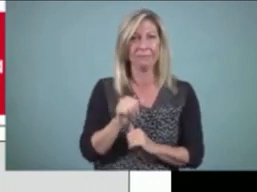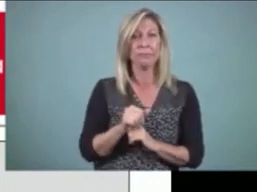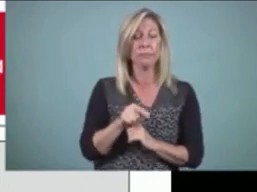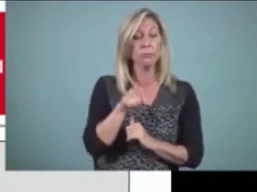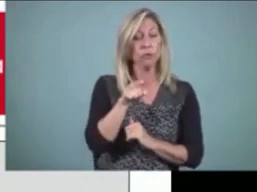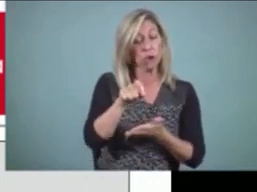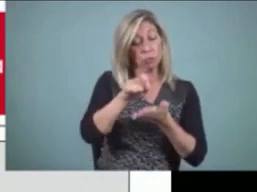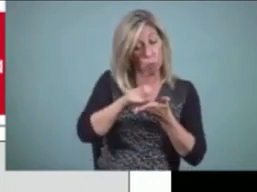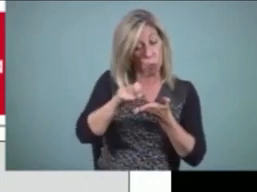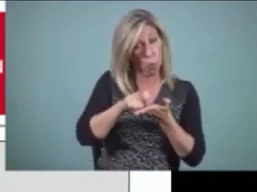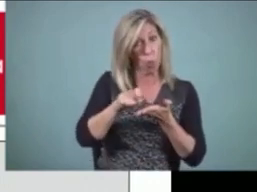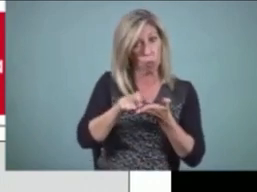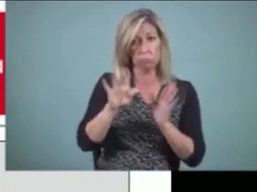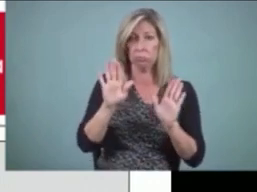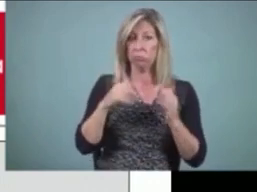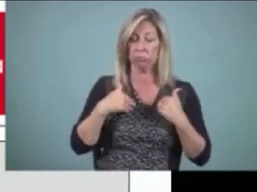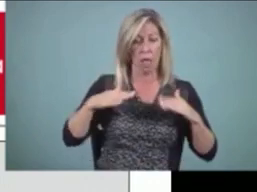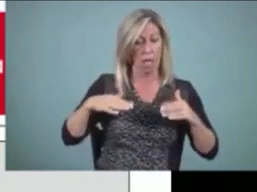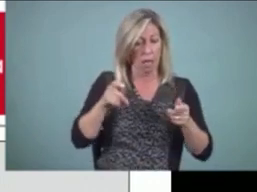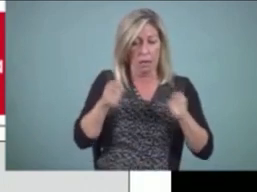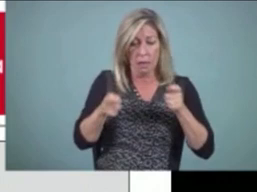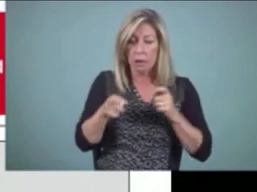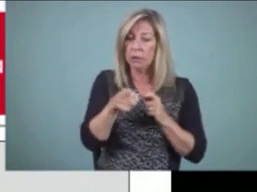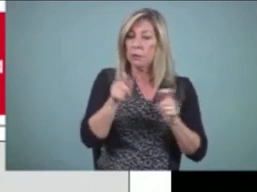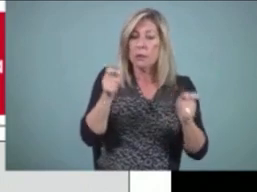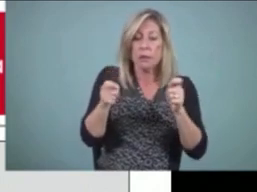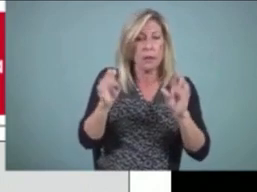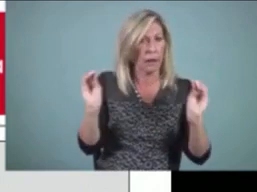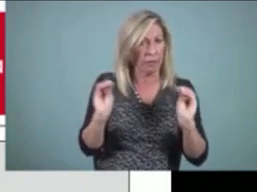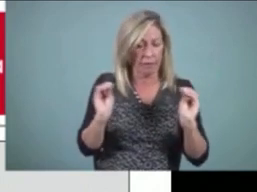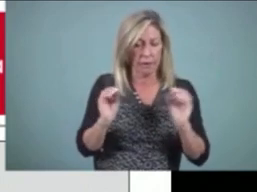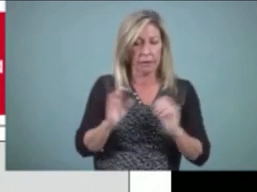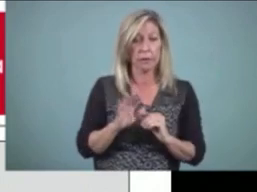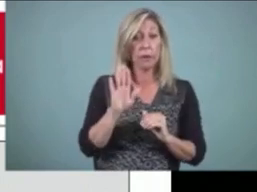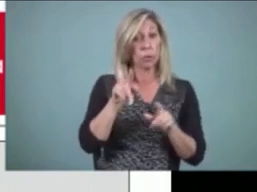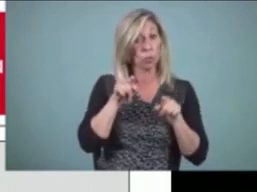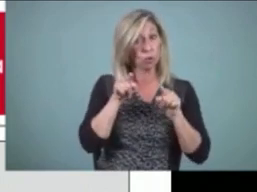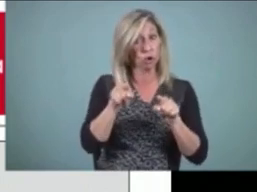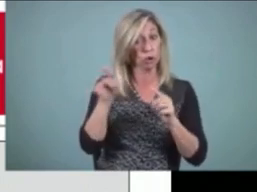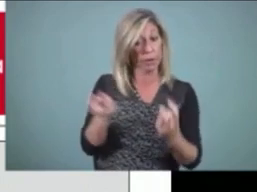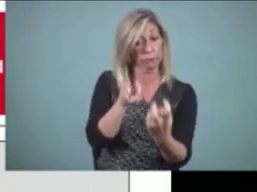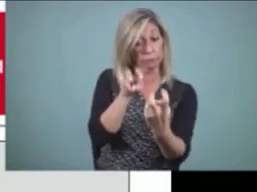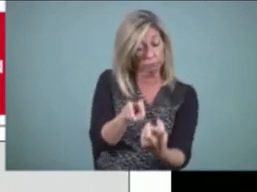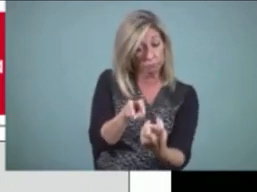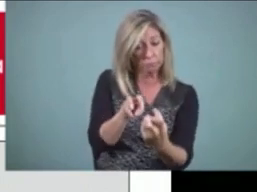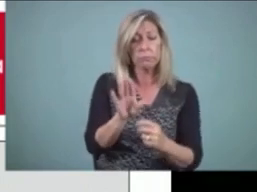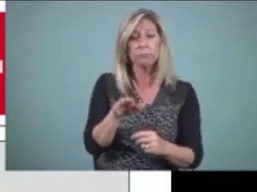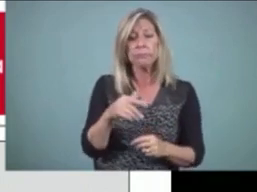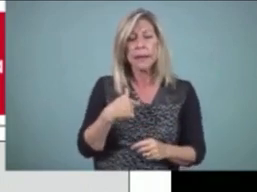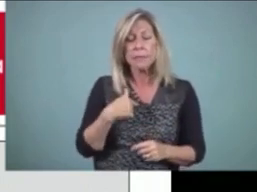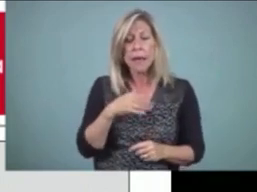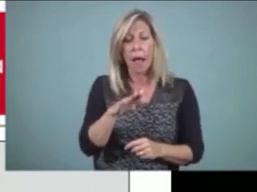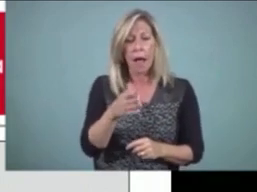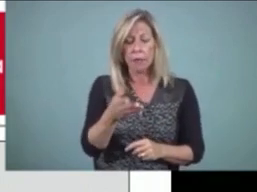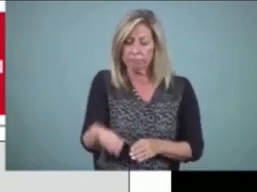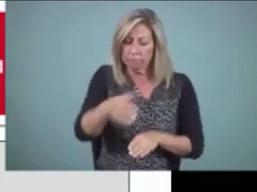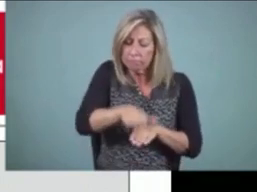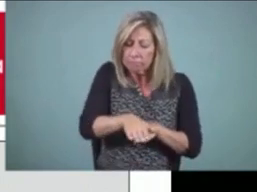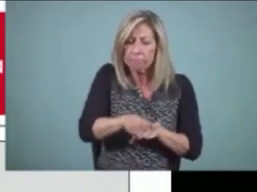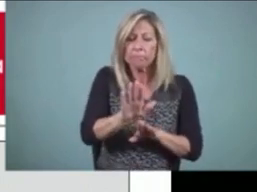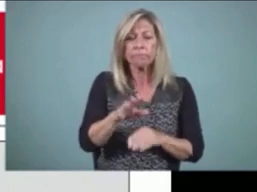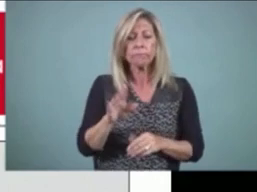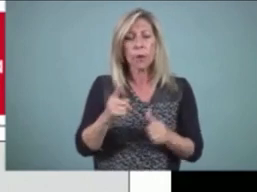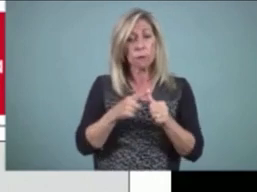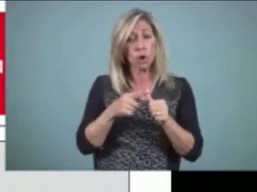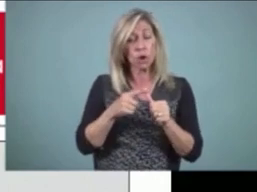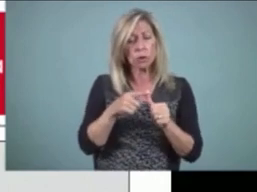In the conference, what I asked her to do was I would turn it over and I'd say, before we read this, can you tell me what